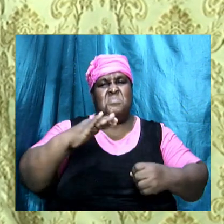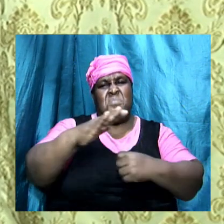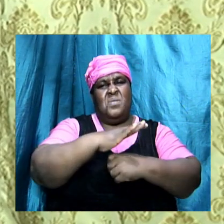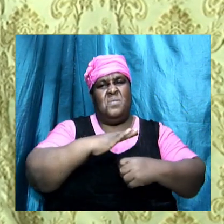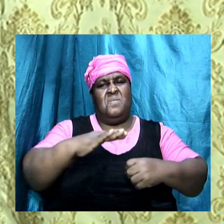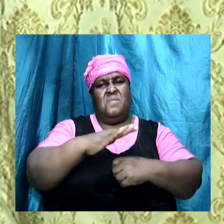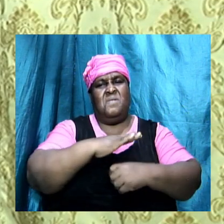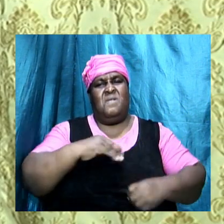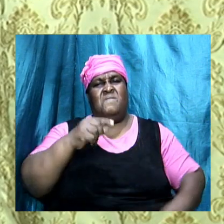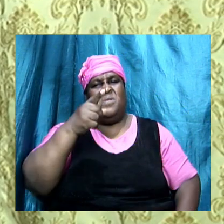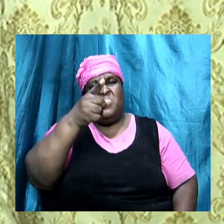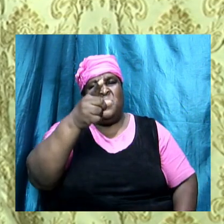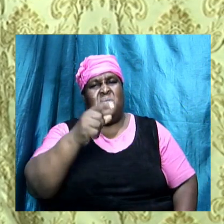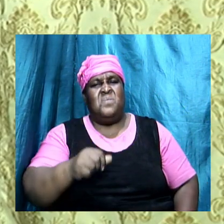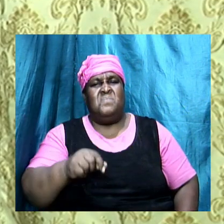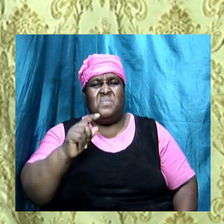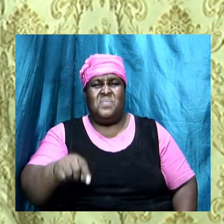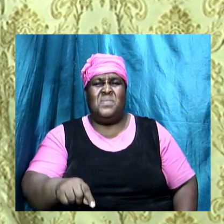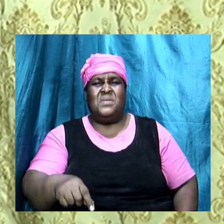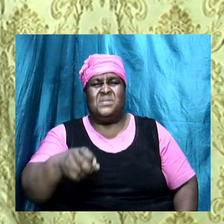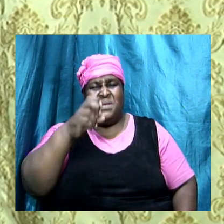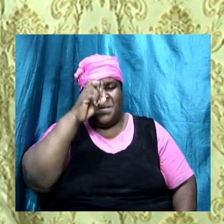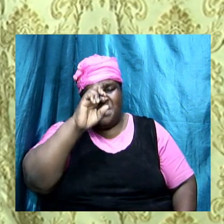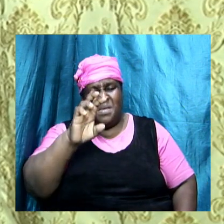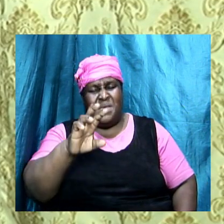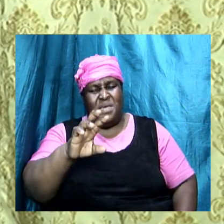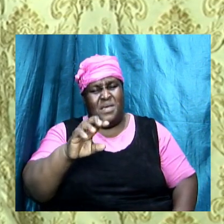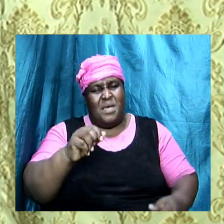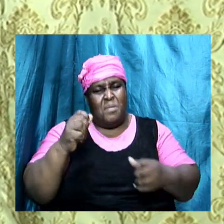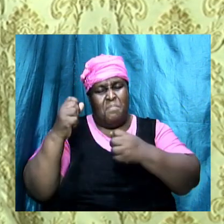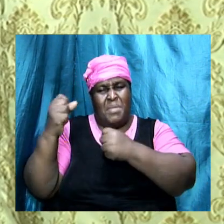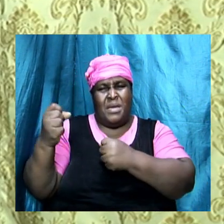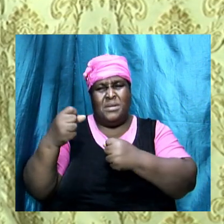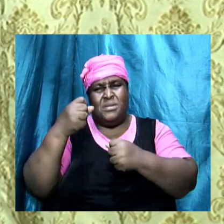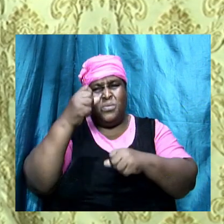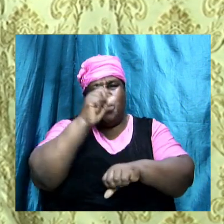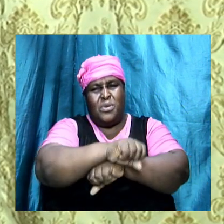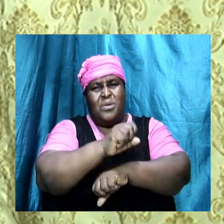and this man just did a mighty work and he ran the